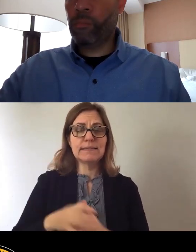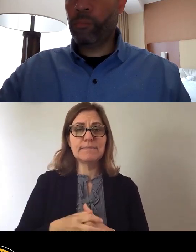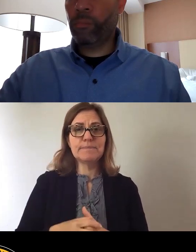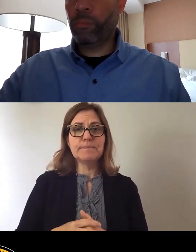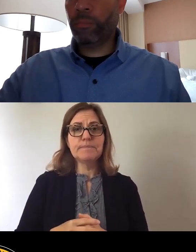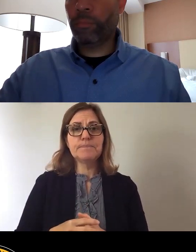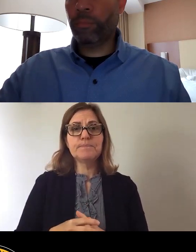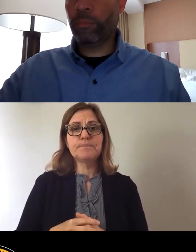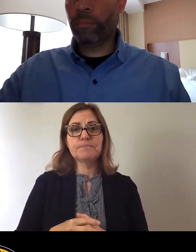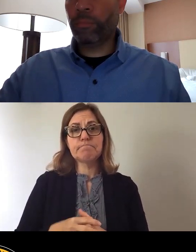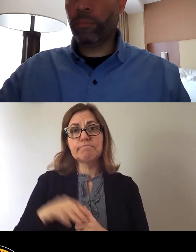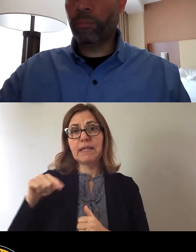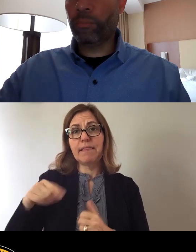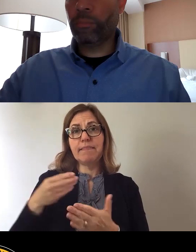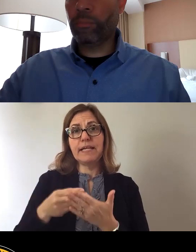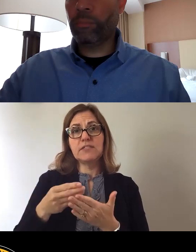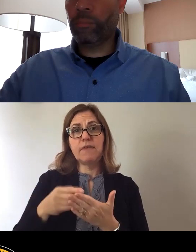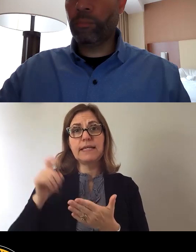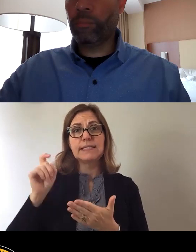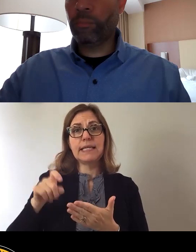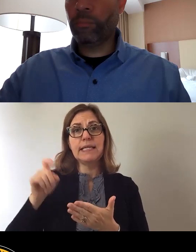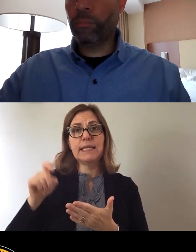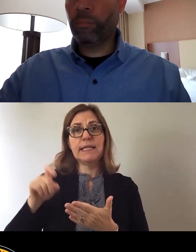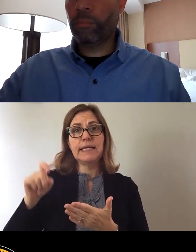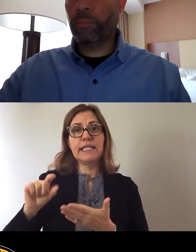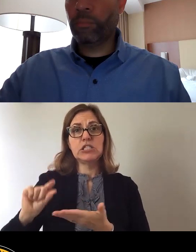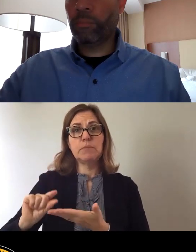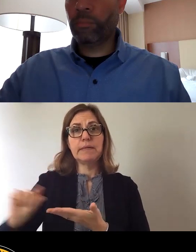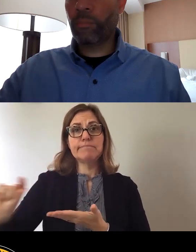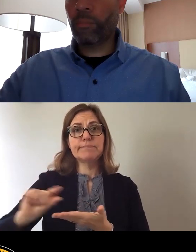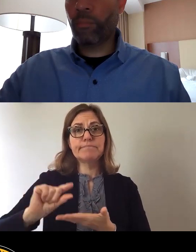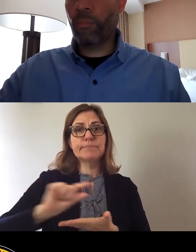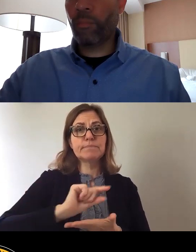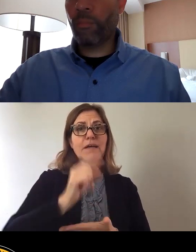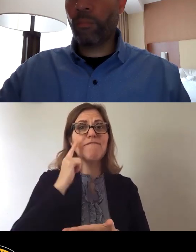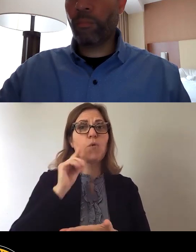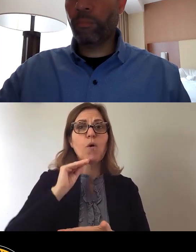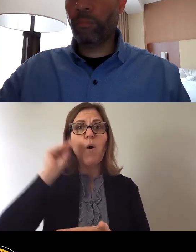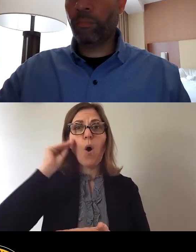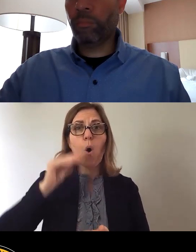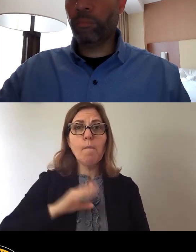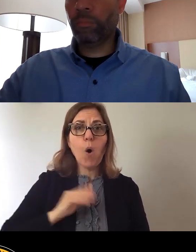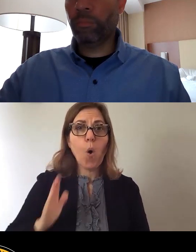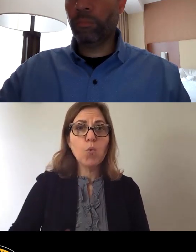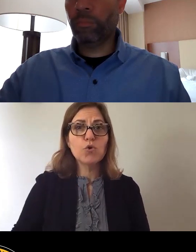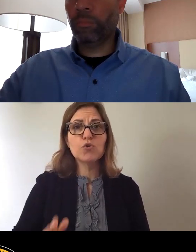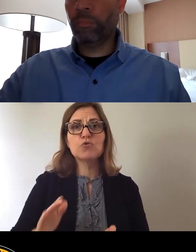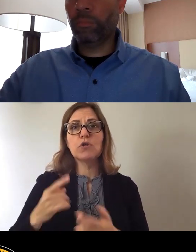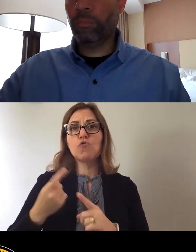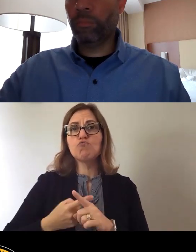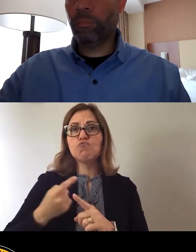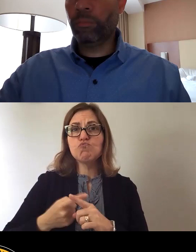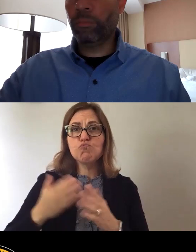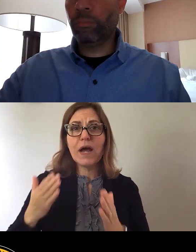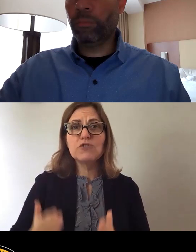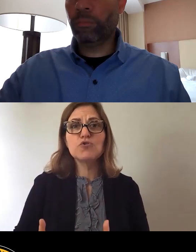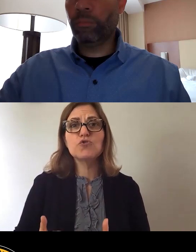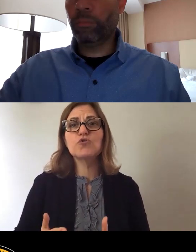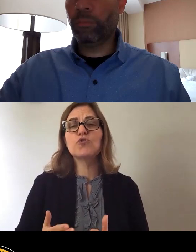These funds need to be allocated to homeowners and renters who have struggled through this pandemic